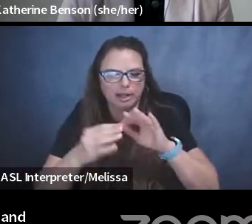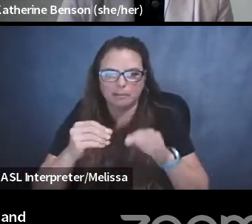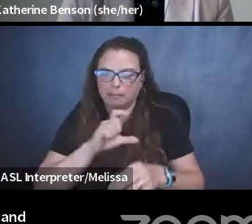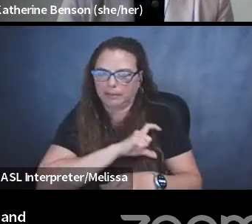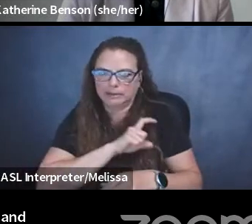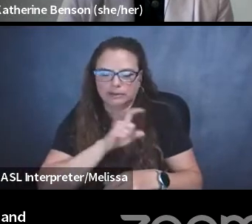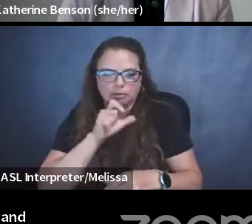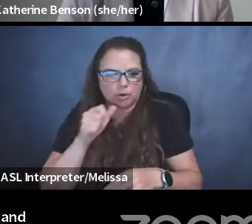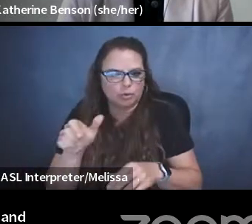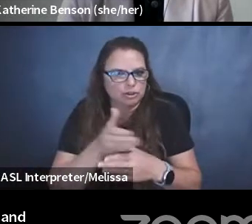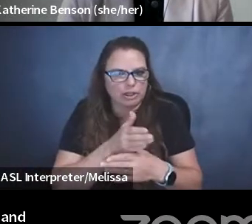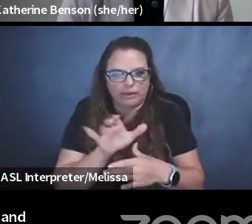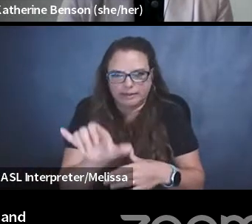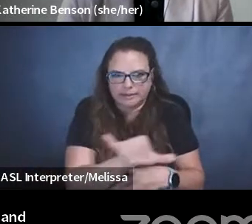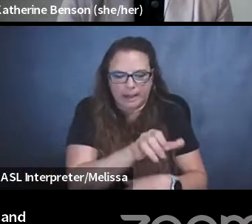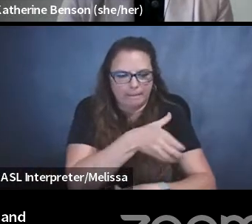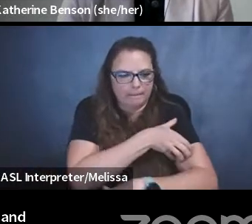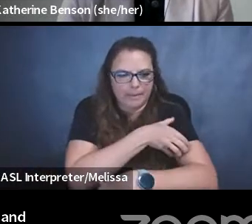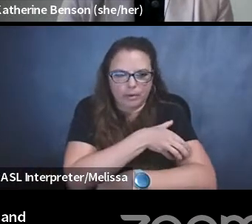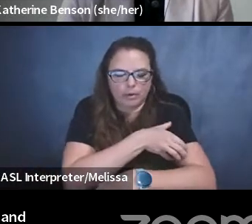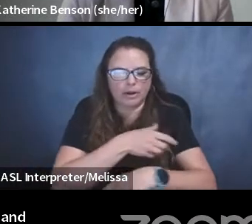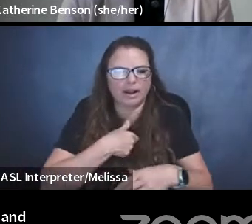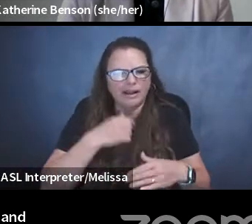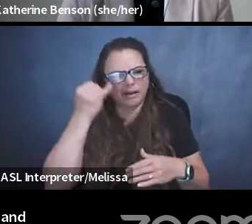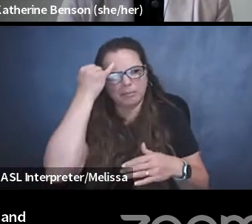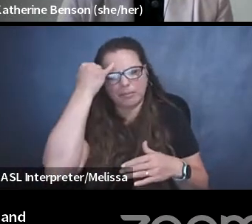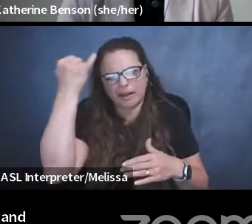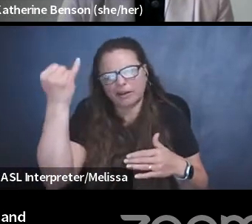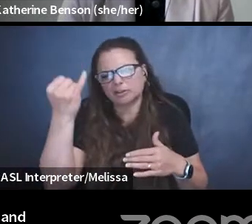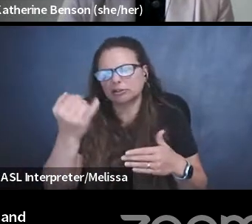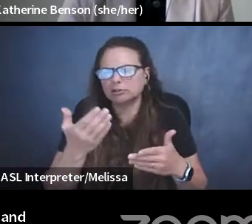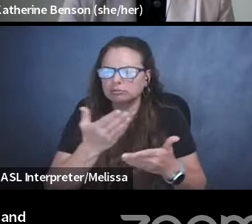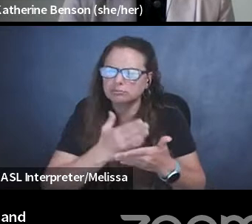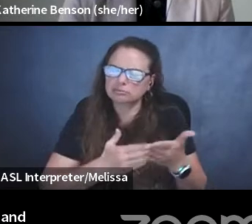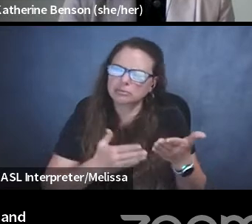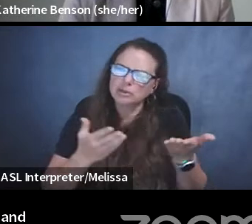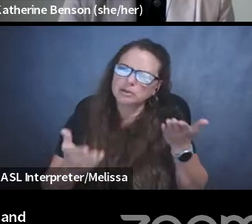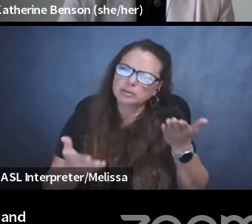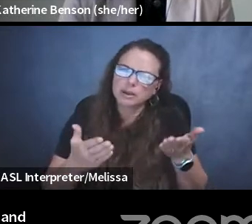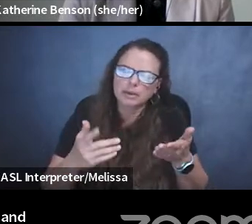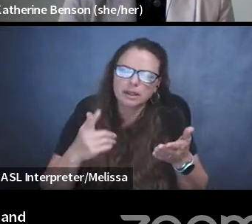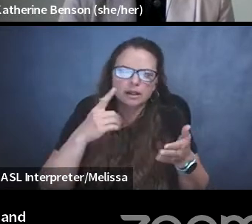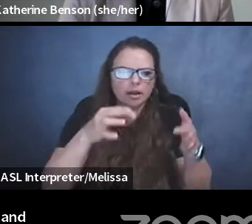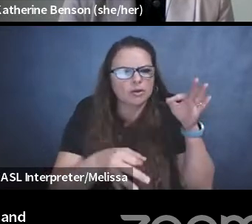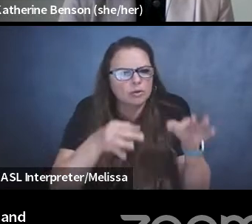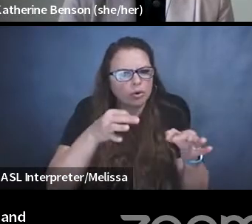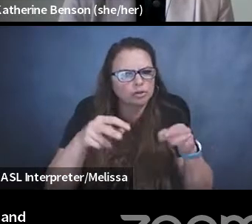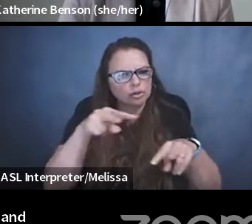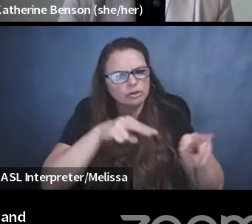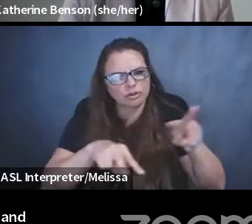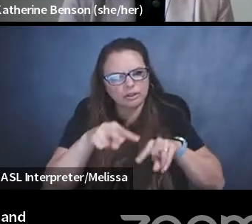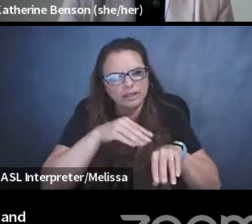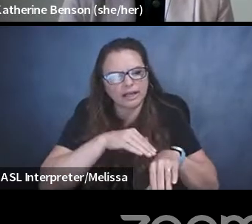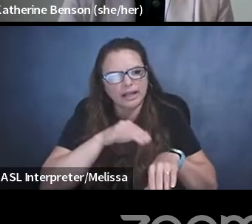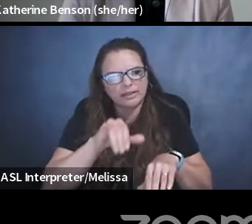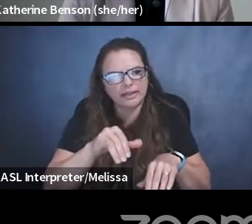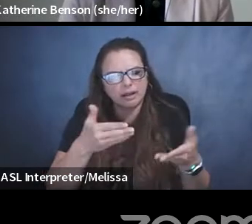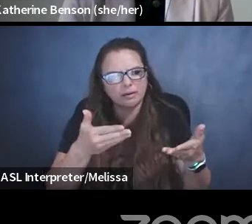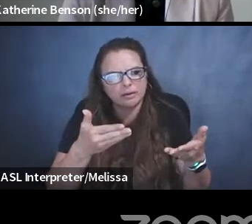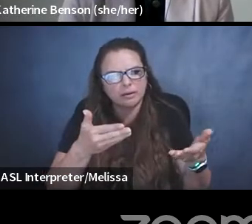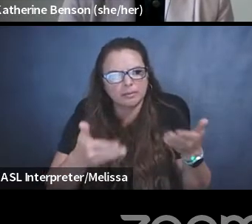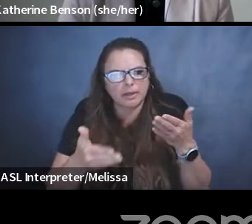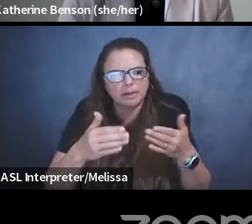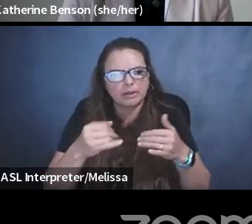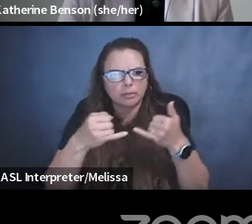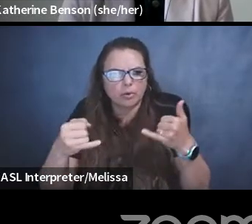powers, I imagine in part because perhaps the courts are looking at it as though the border agencies,